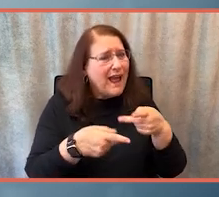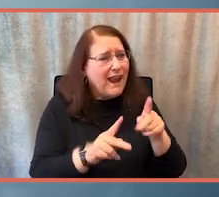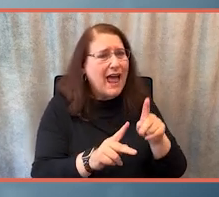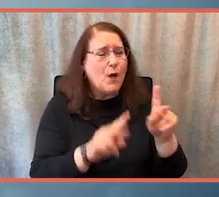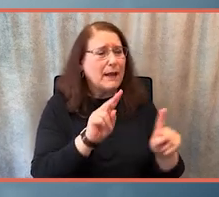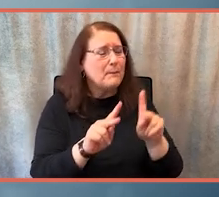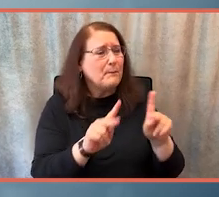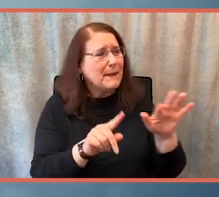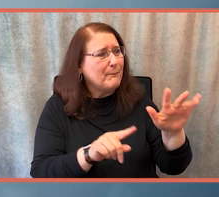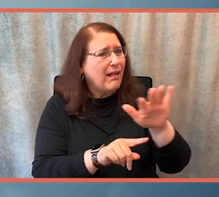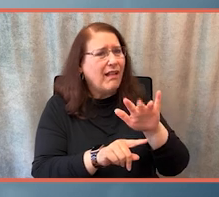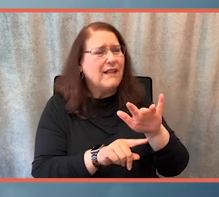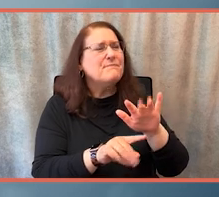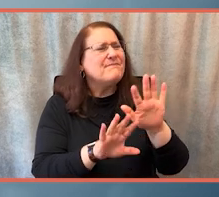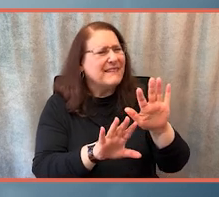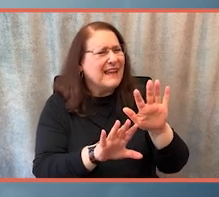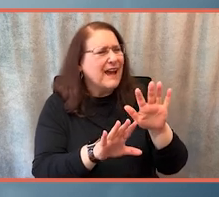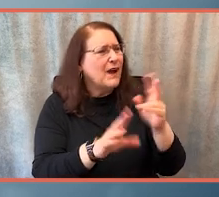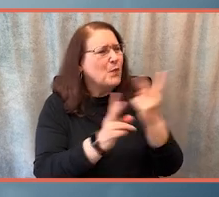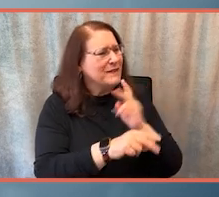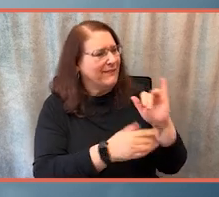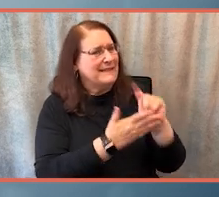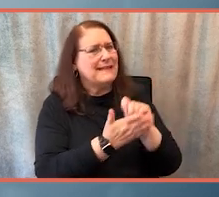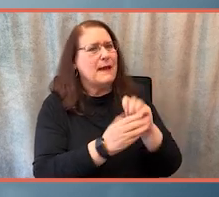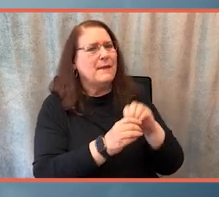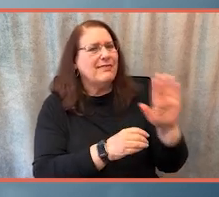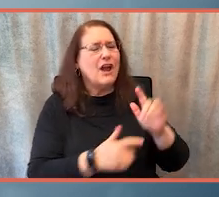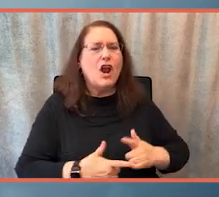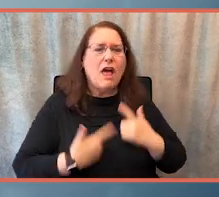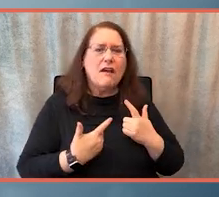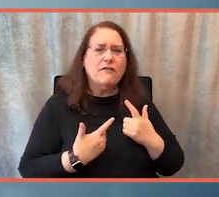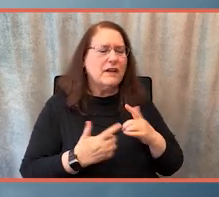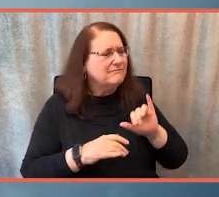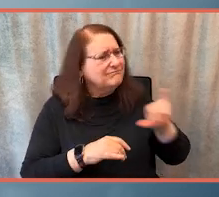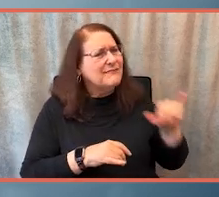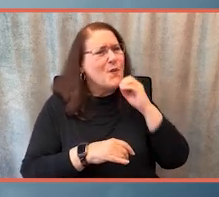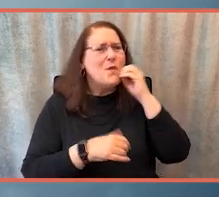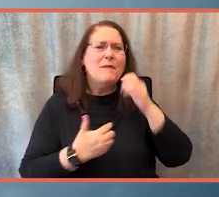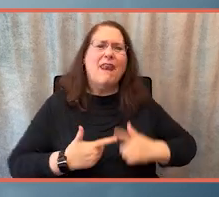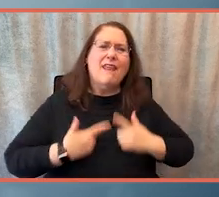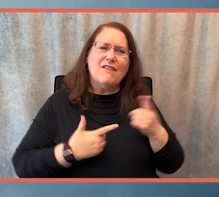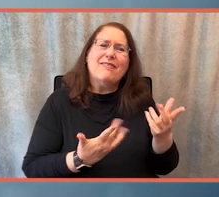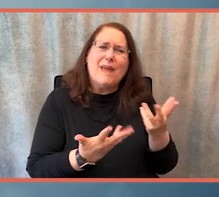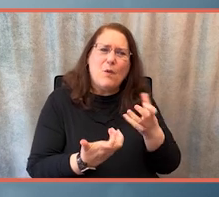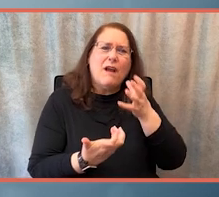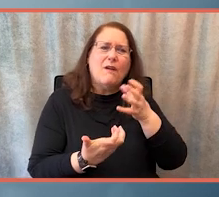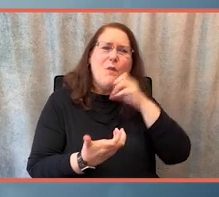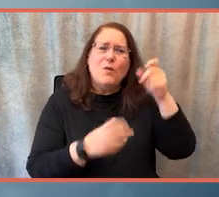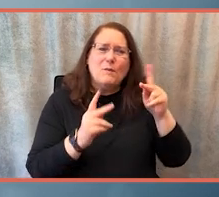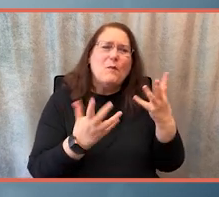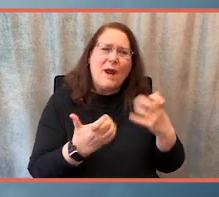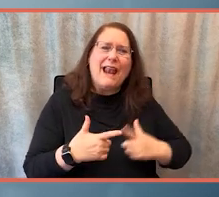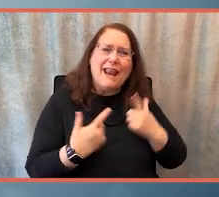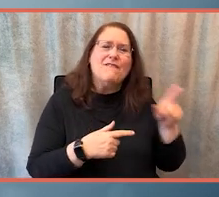also, especially at that stage of life, to live at home because that's really where they want to live. And